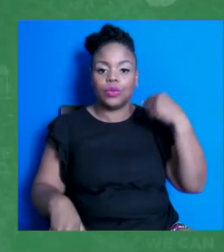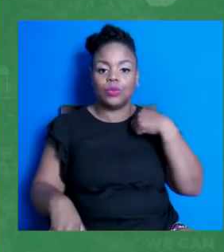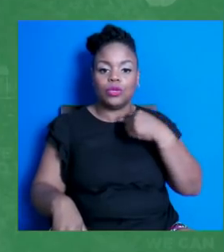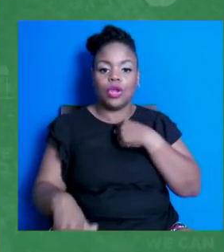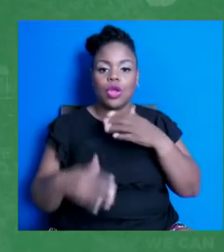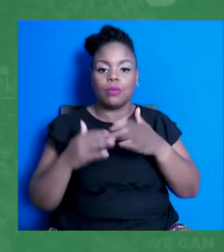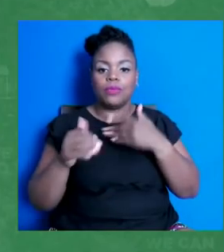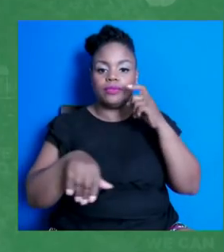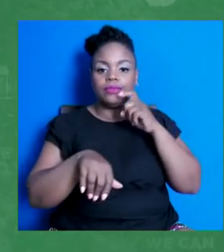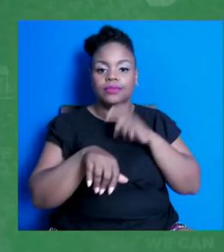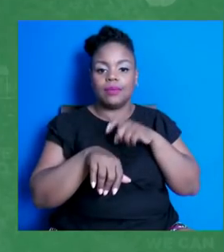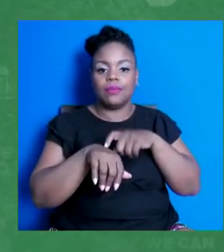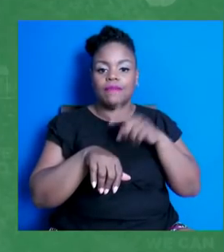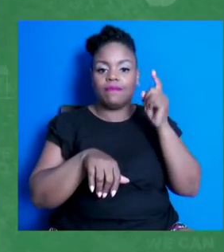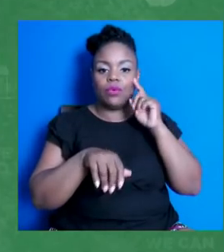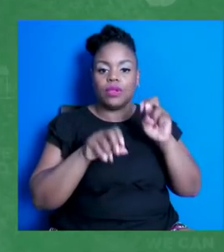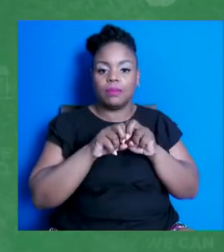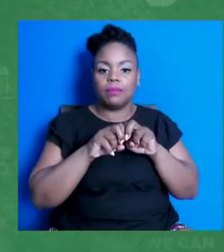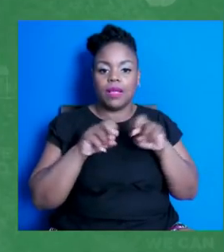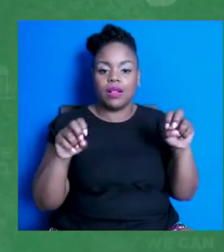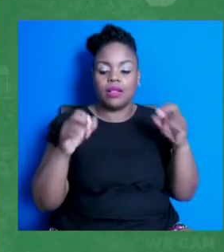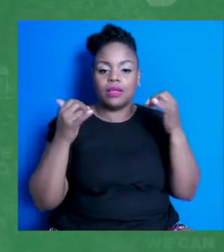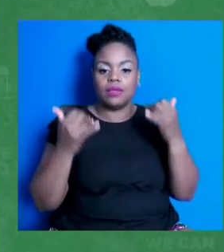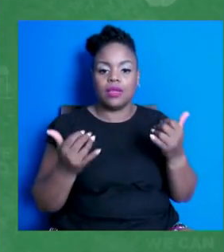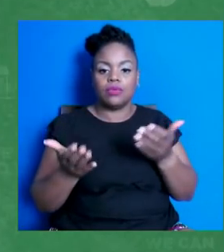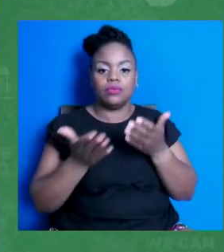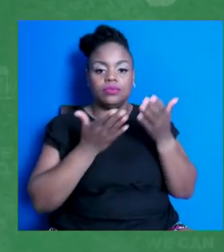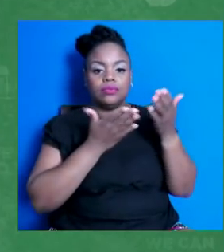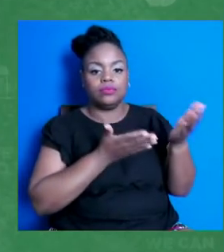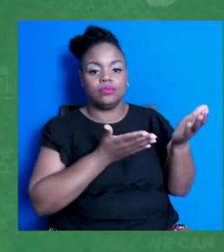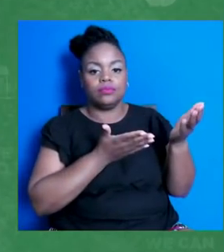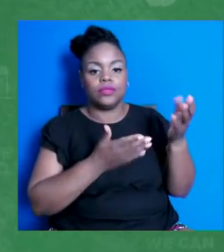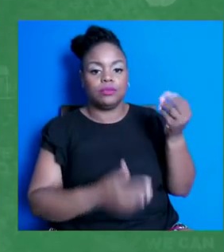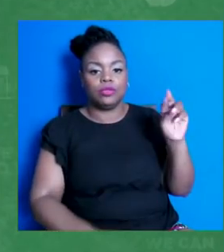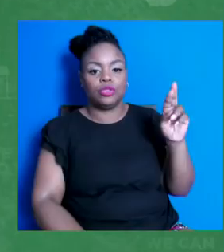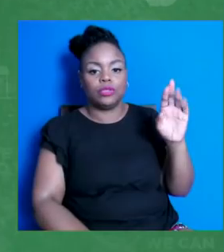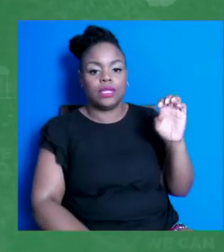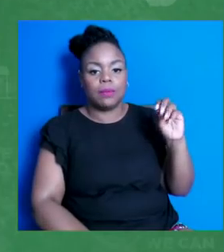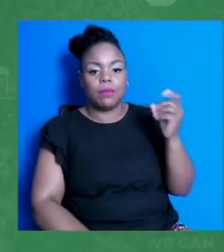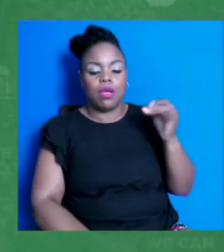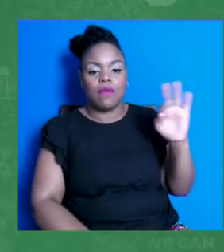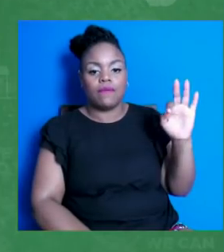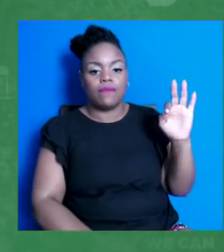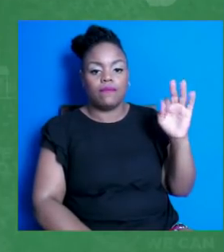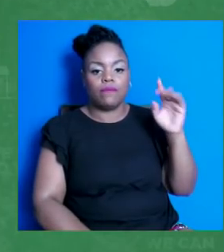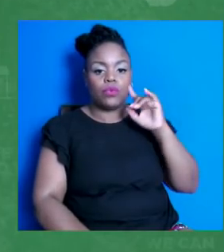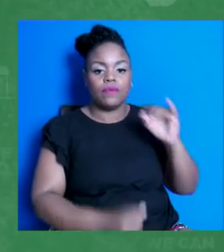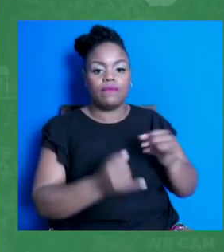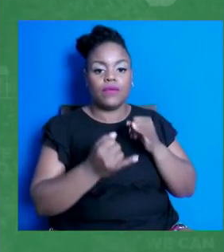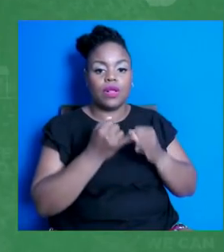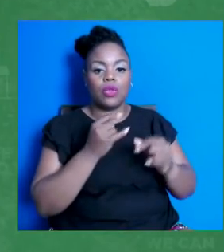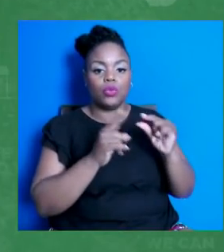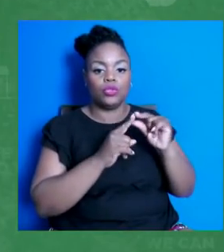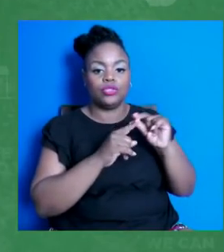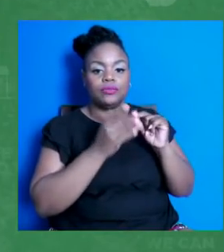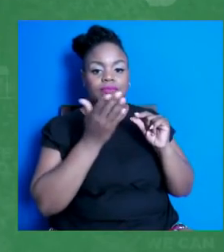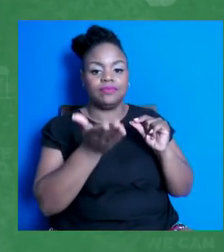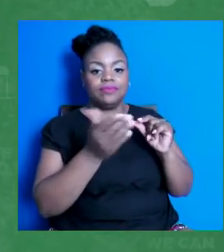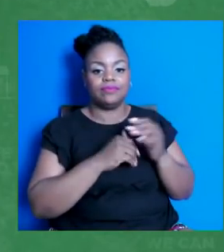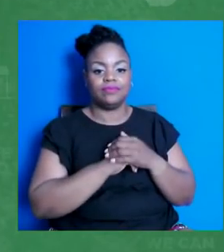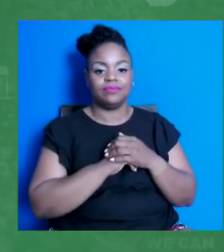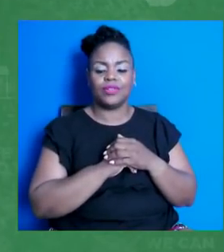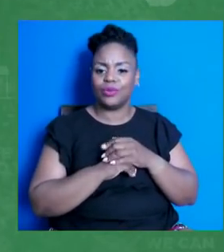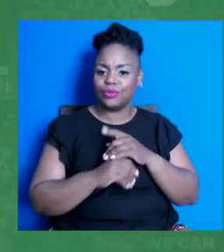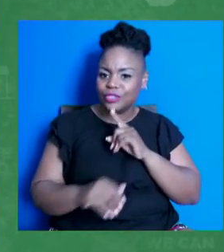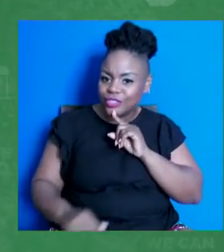panel, so I'm going to hand it back to Mr. Emhoff for the final word. Wow, this was so inspiring. I have to tell